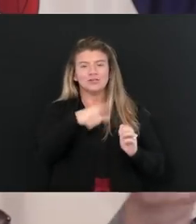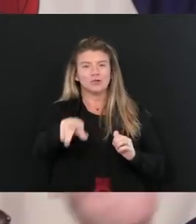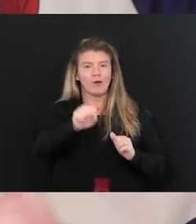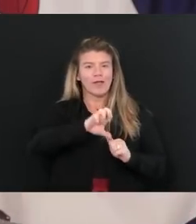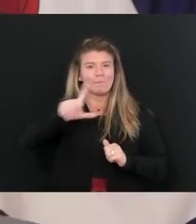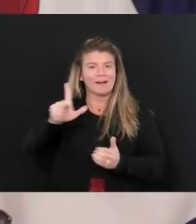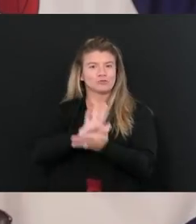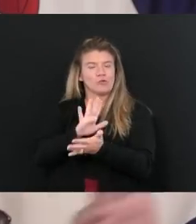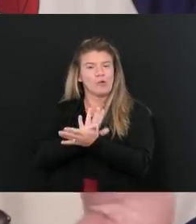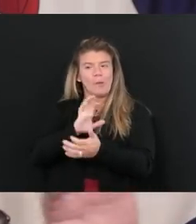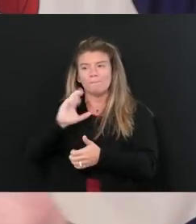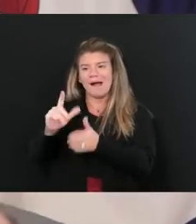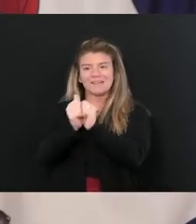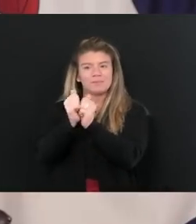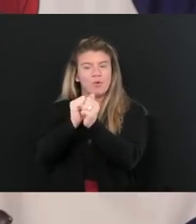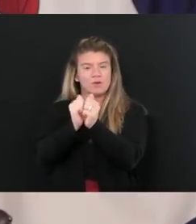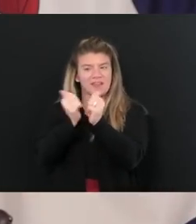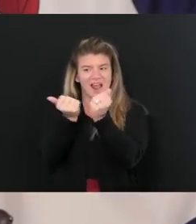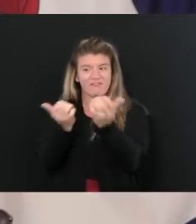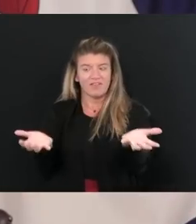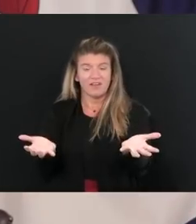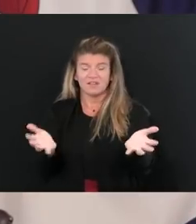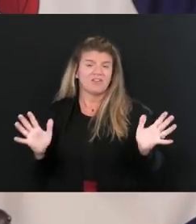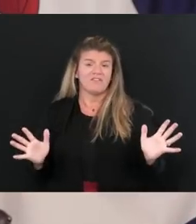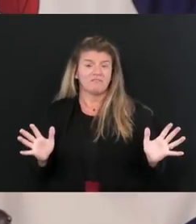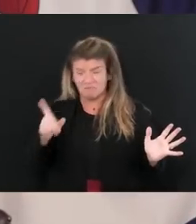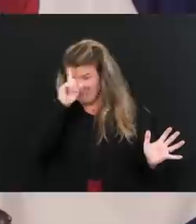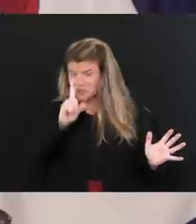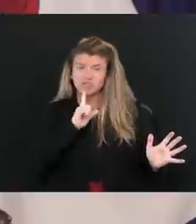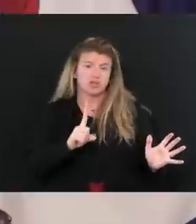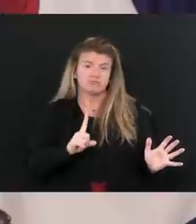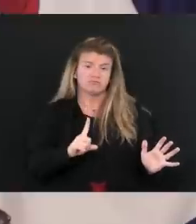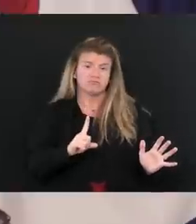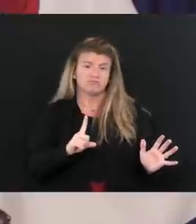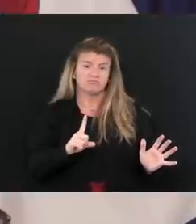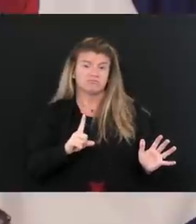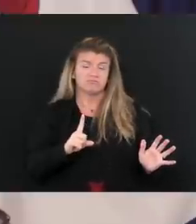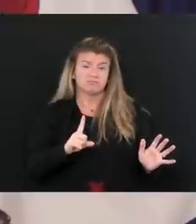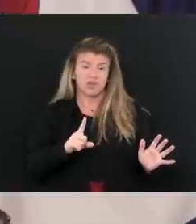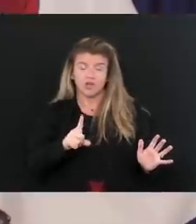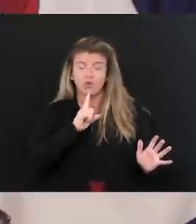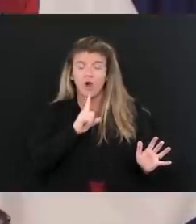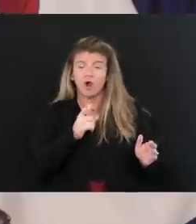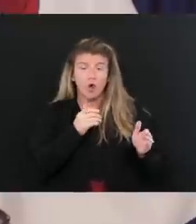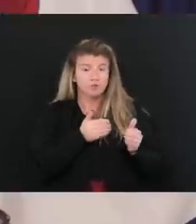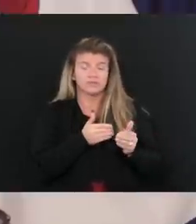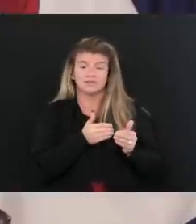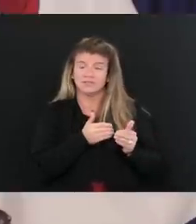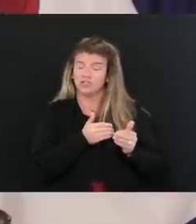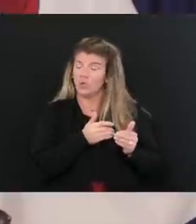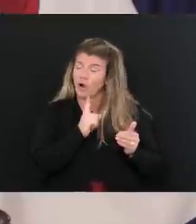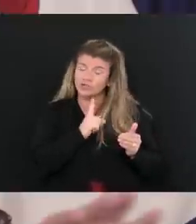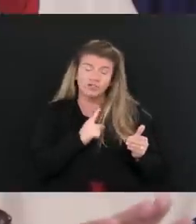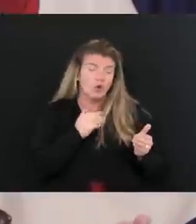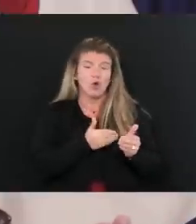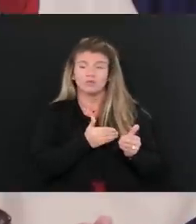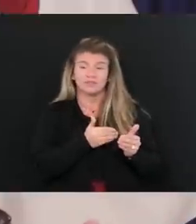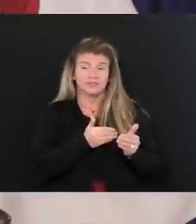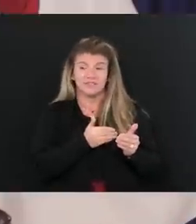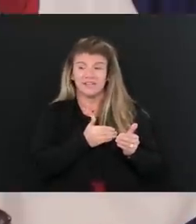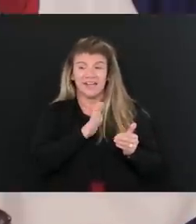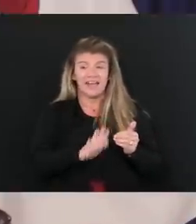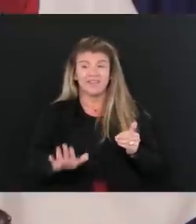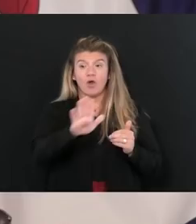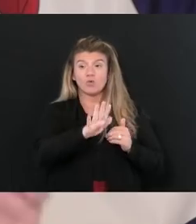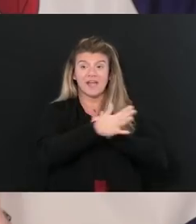back in schools and all that. That is absolutely a given. You are so close, so close in all those counties.